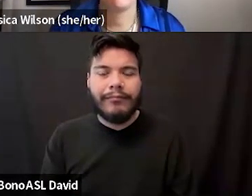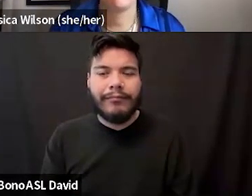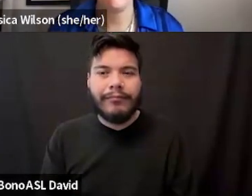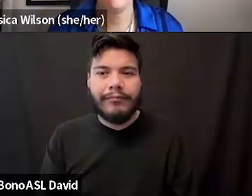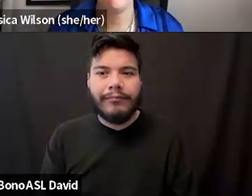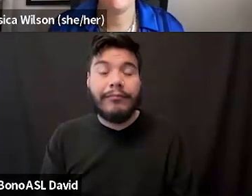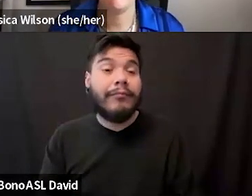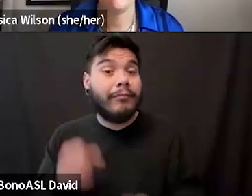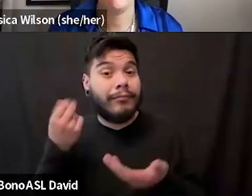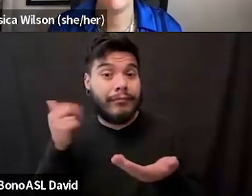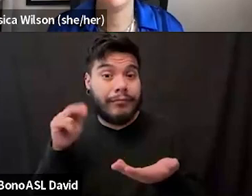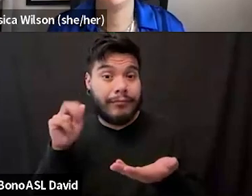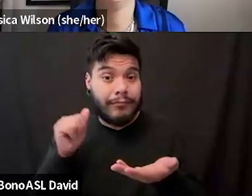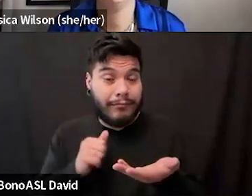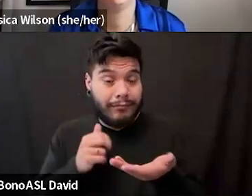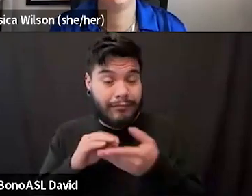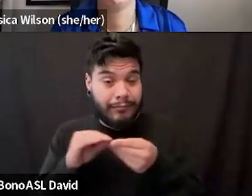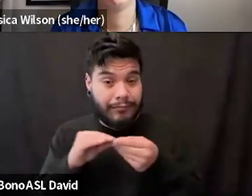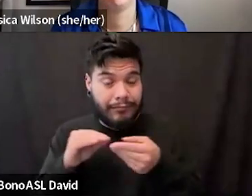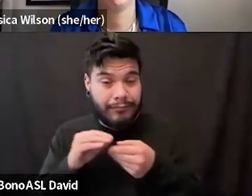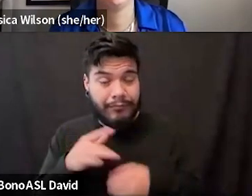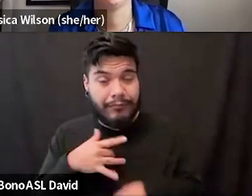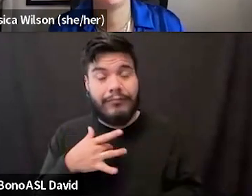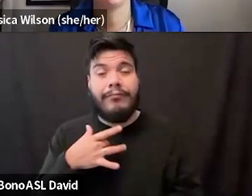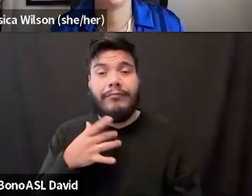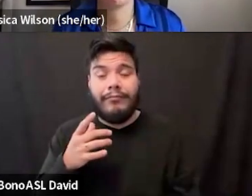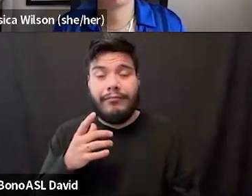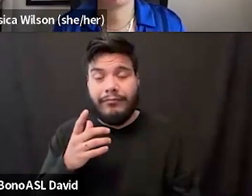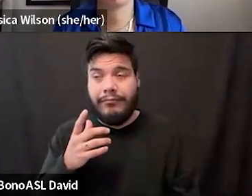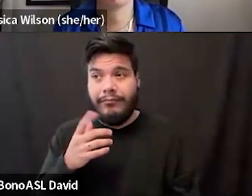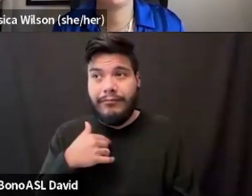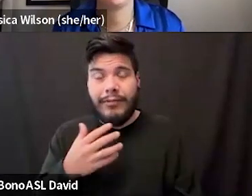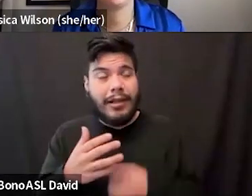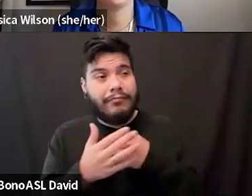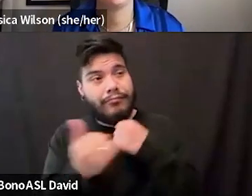Um, Shayna, do you want to say more about how it felt to be sort of, uh, tapped in, in that way?